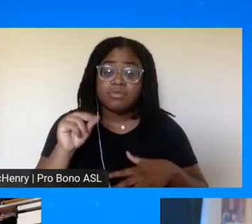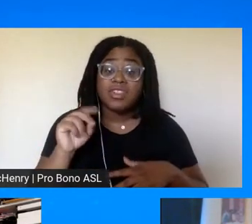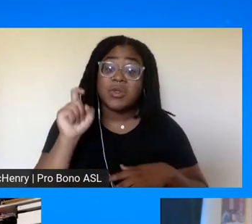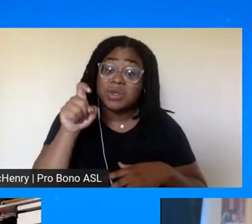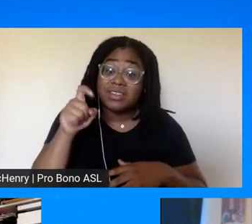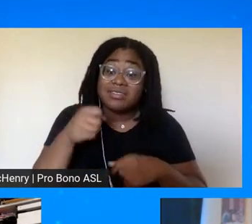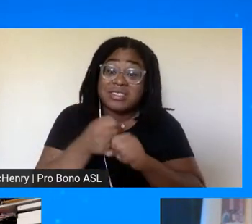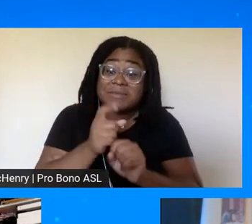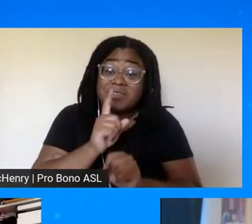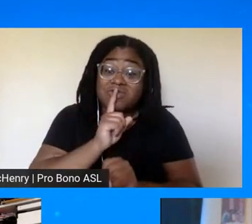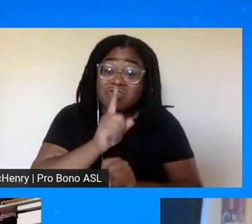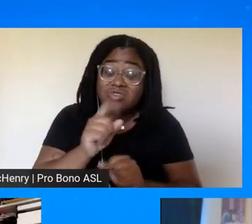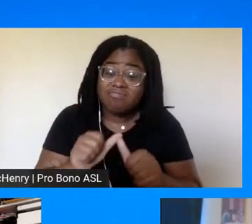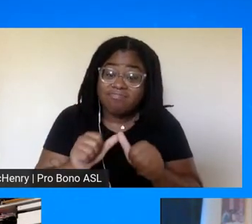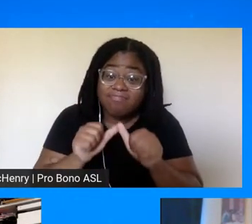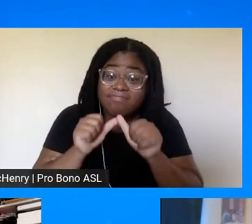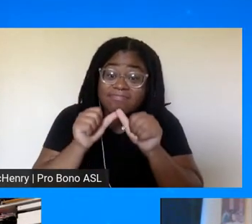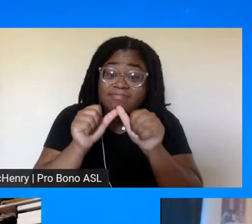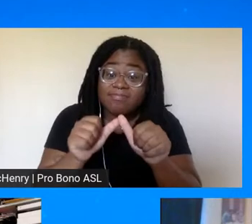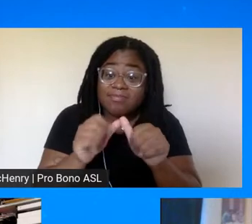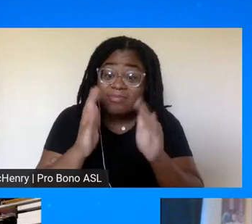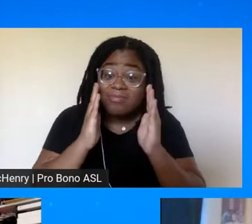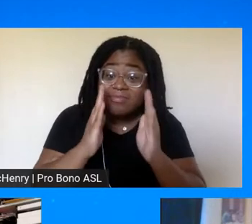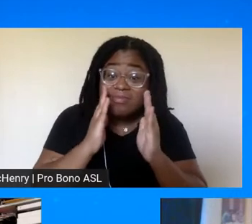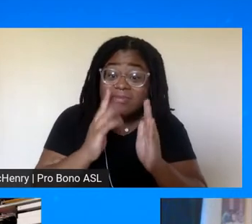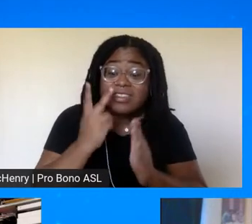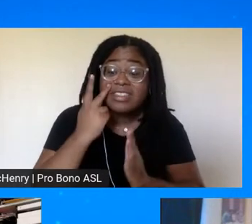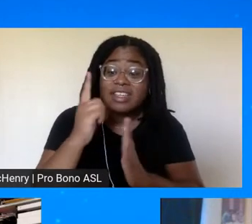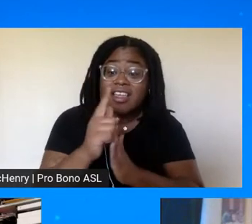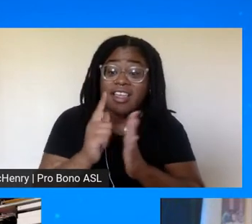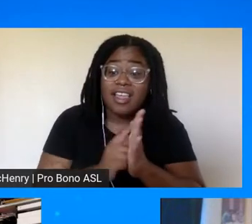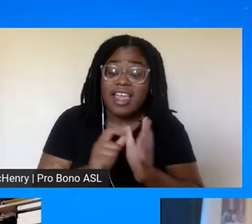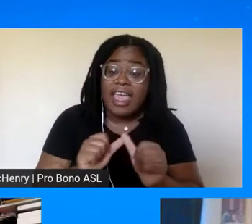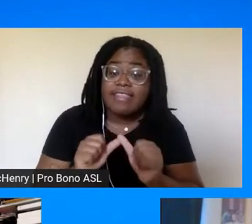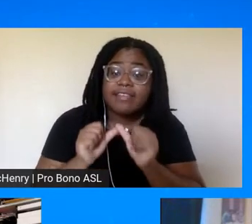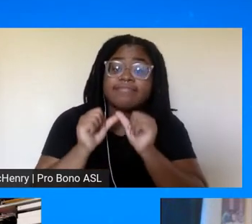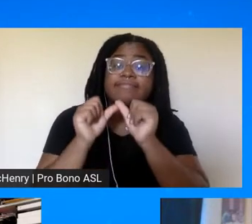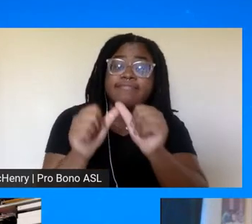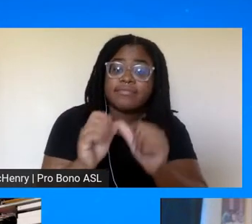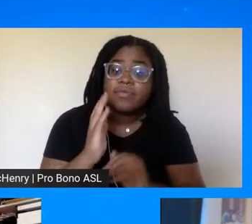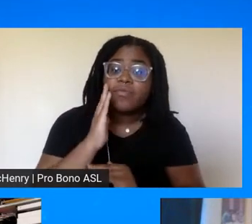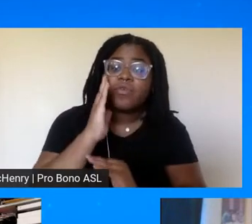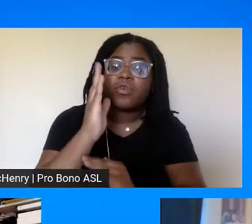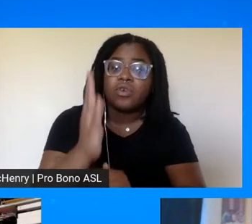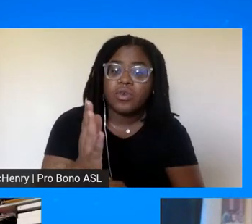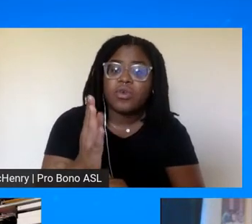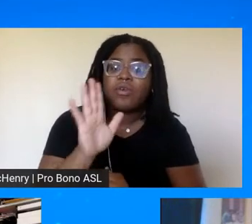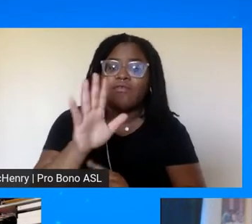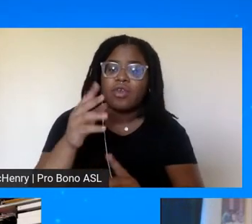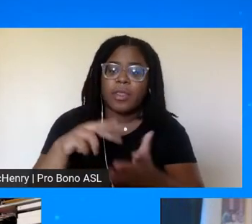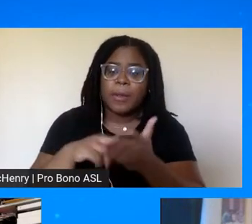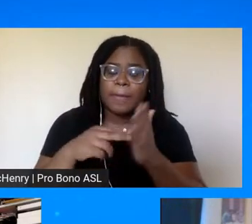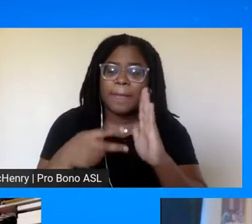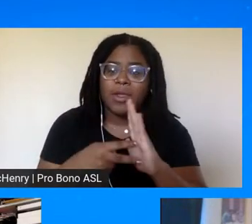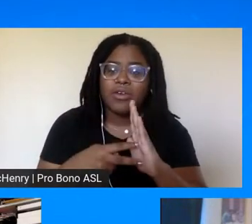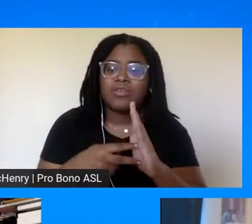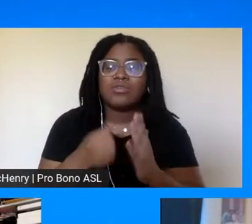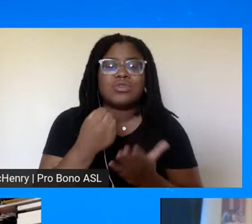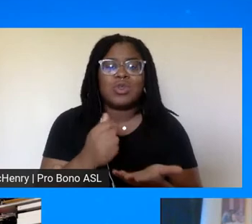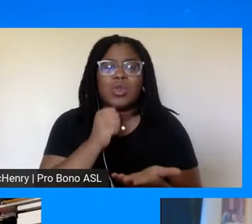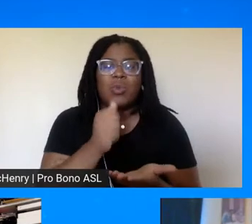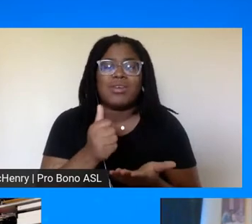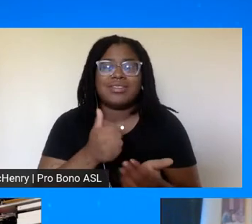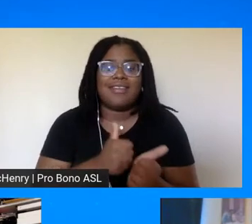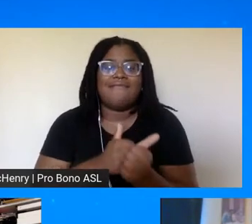we are superintending those laws so they carry out their intended purpose and so there had not been any follow-through on brown versus